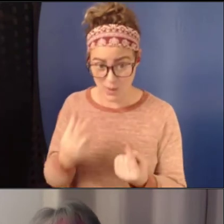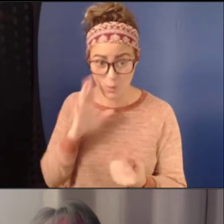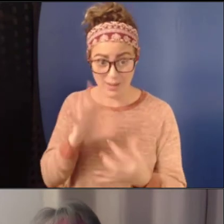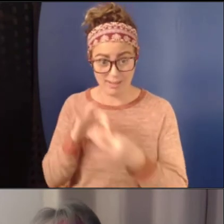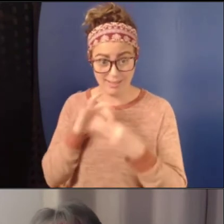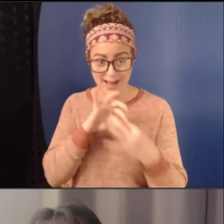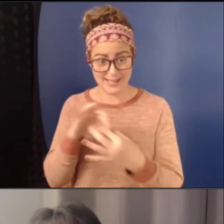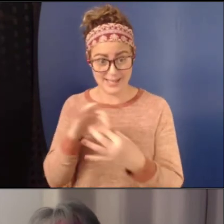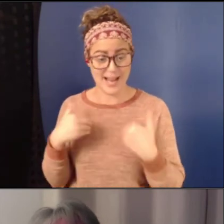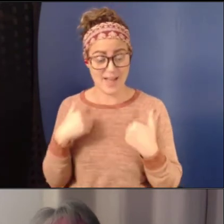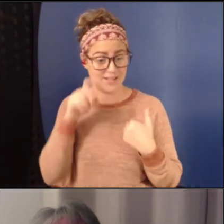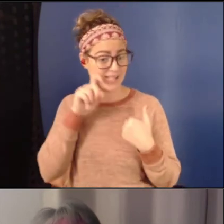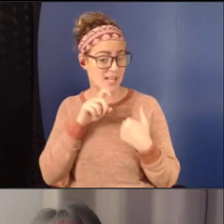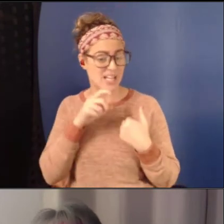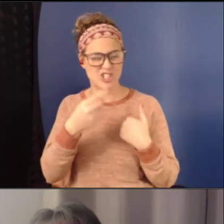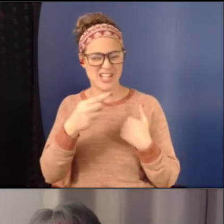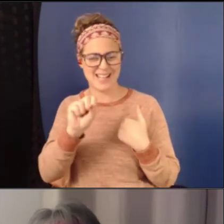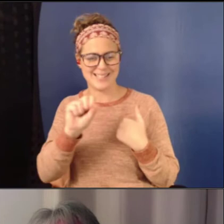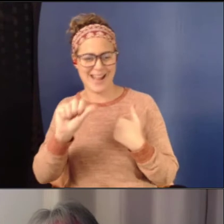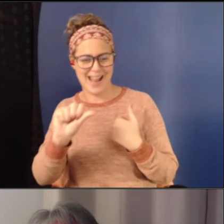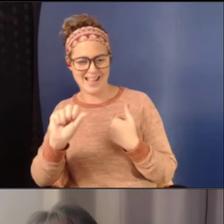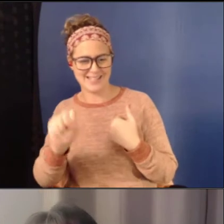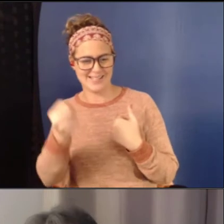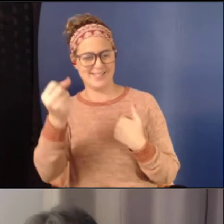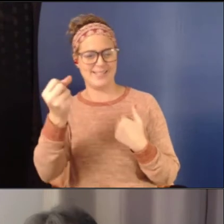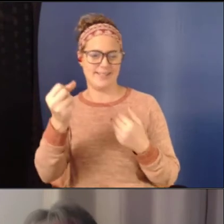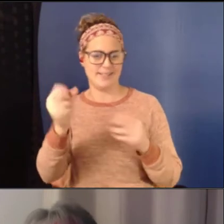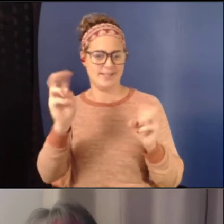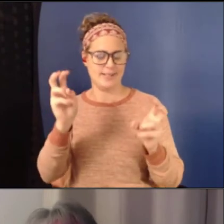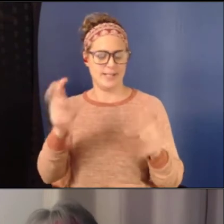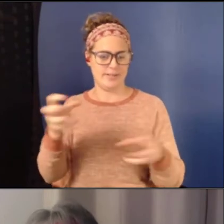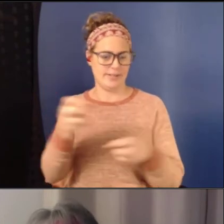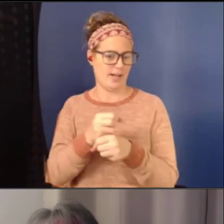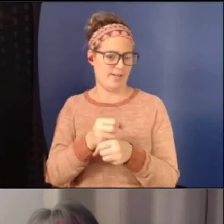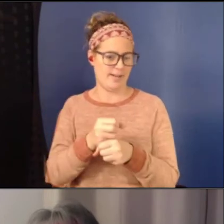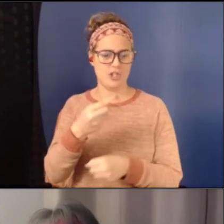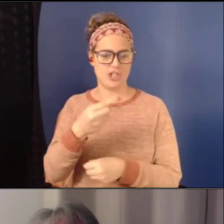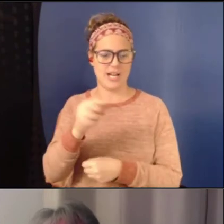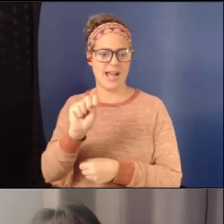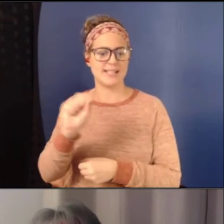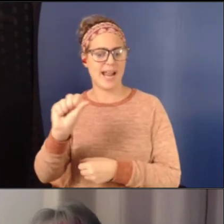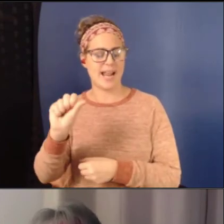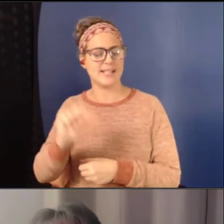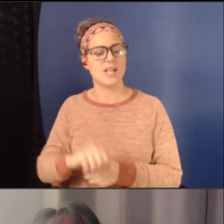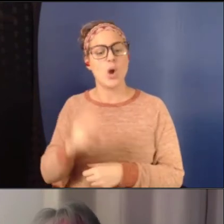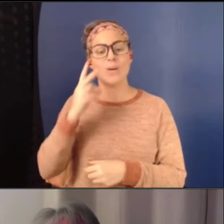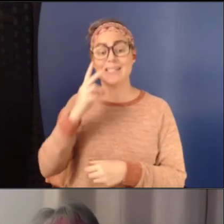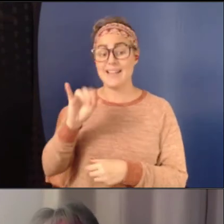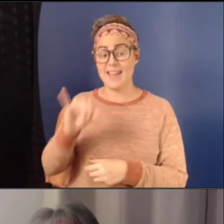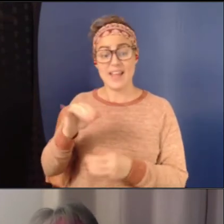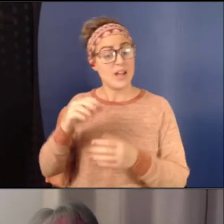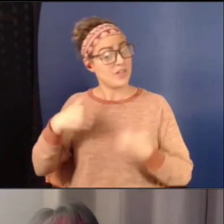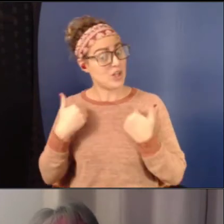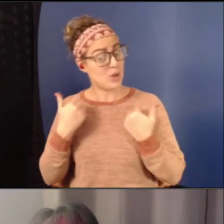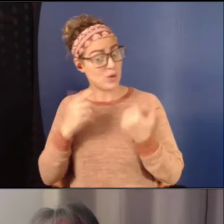name for GSAs. So the youth have been driving that. We're seeing that increasingly with middle school students too. They have a voice too.